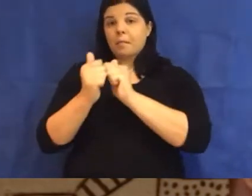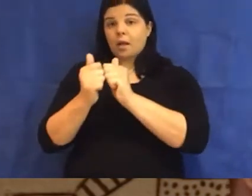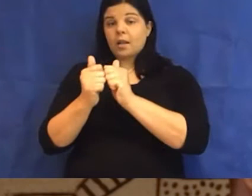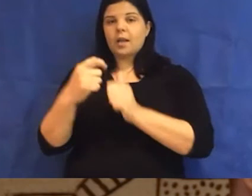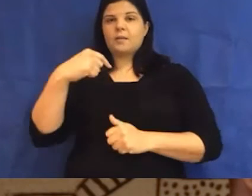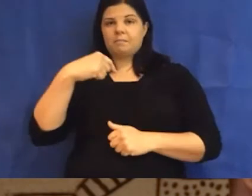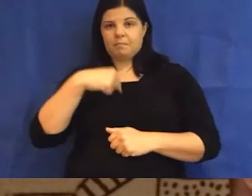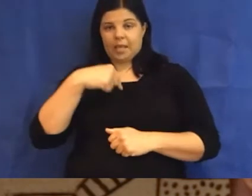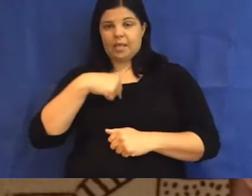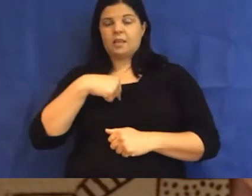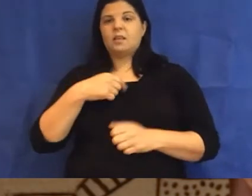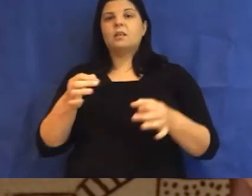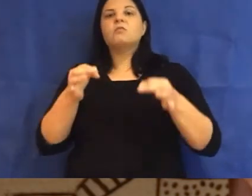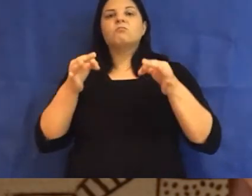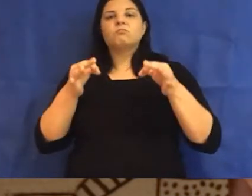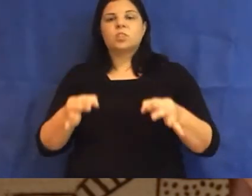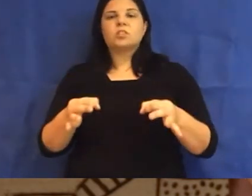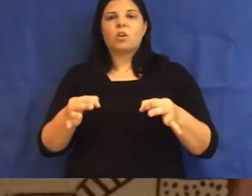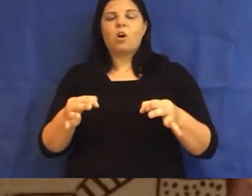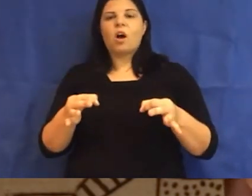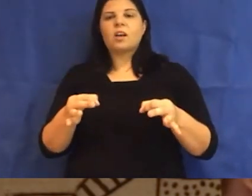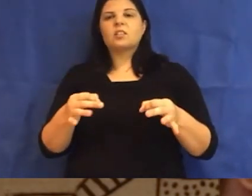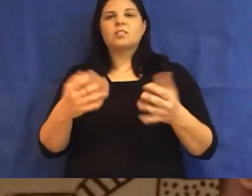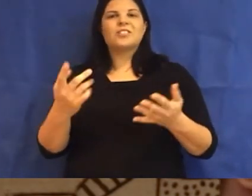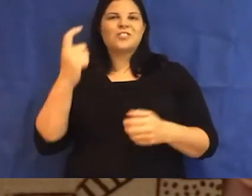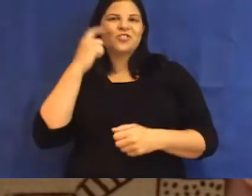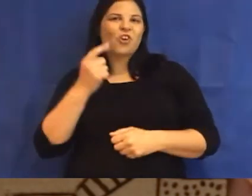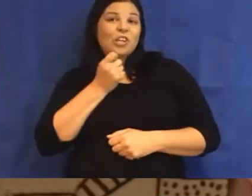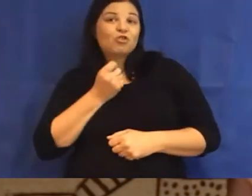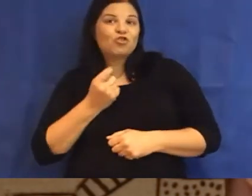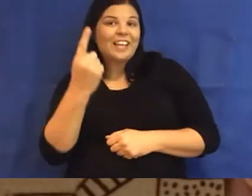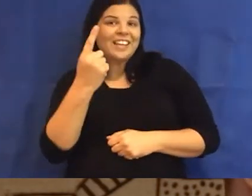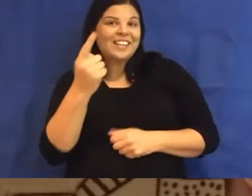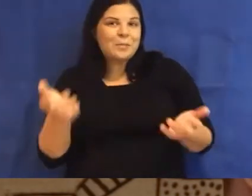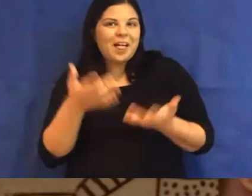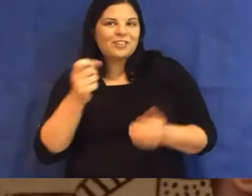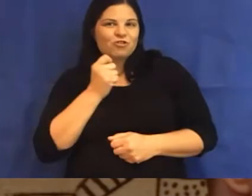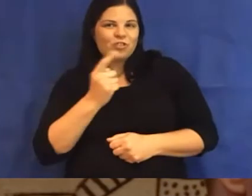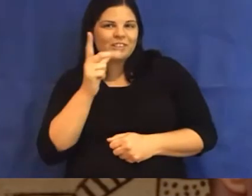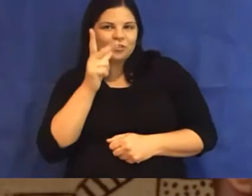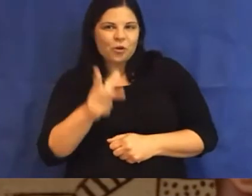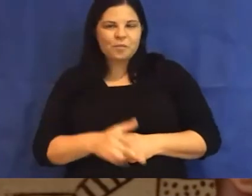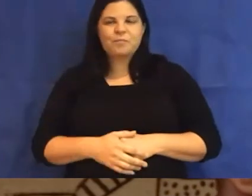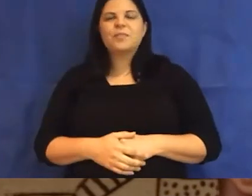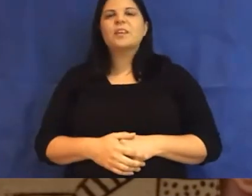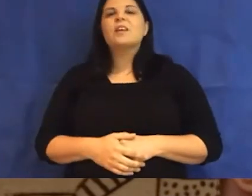to, to, like, play a prank, for want of a better term. And we noticed,